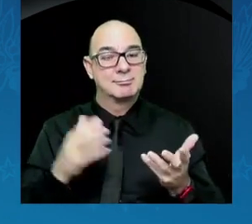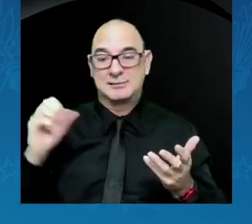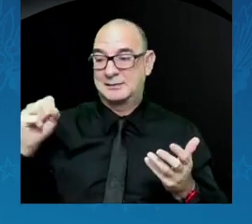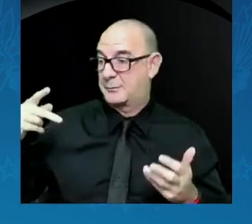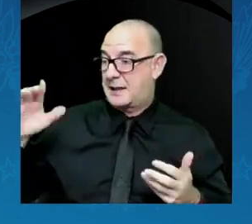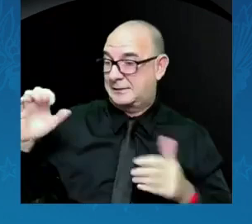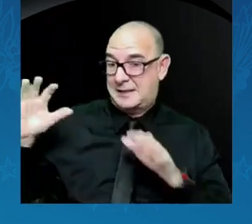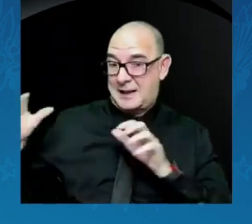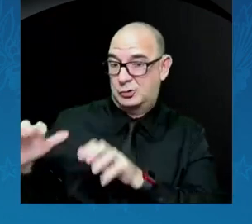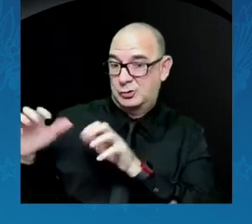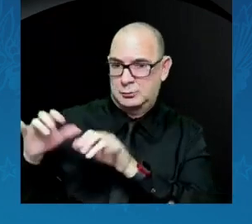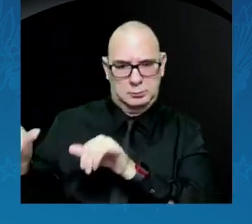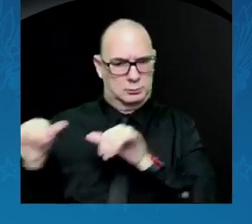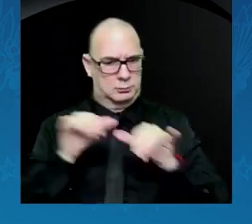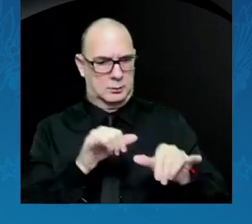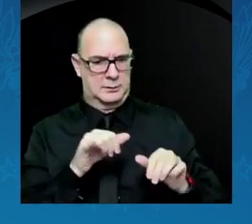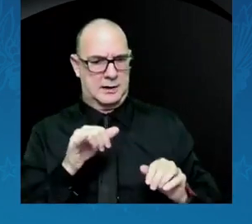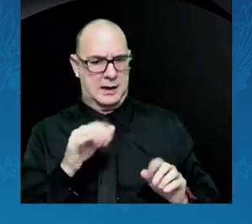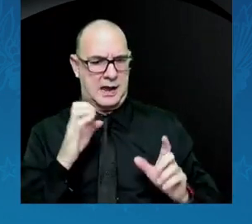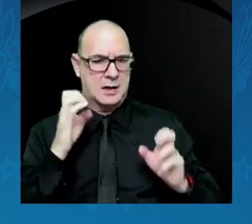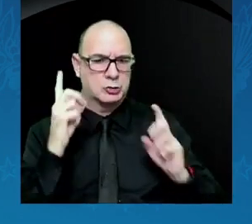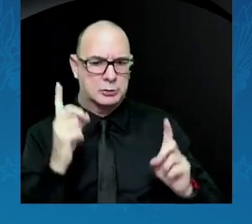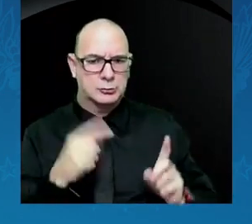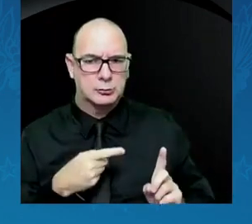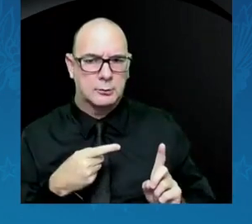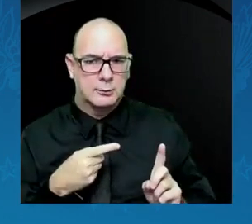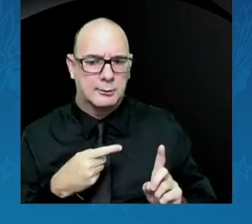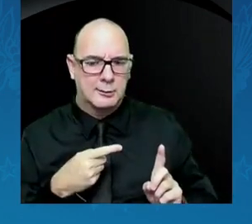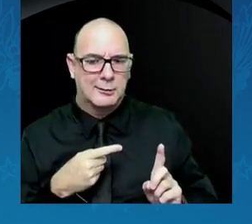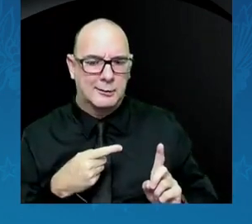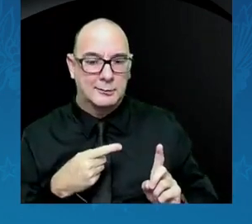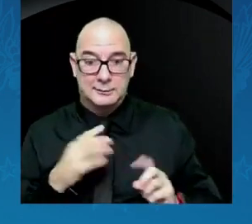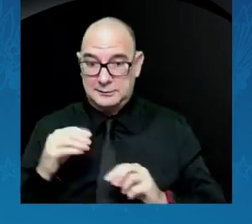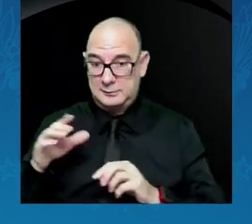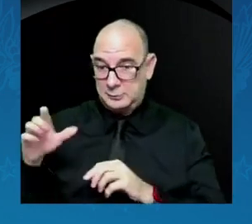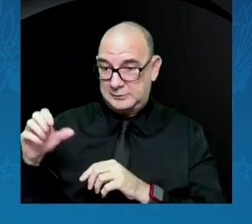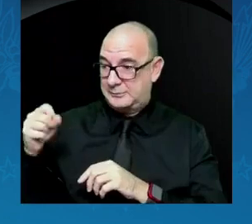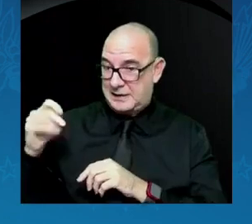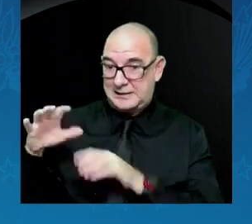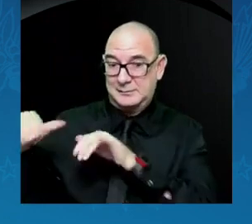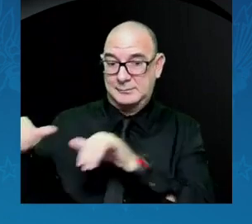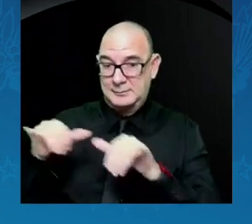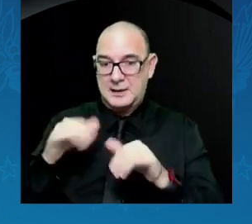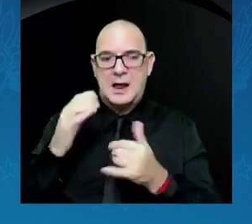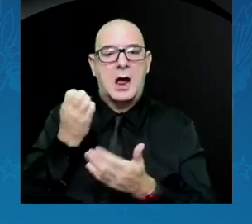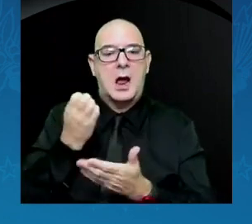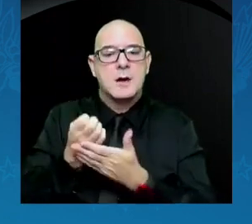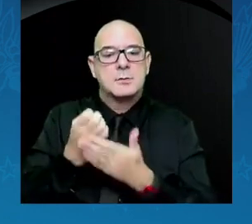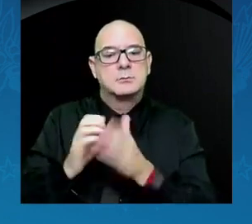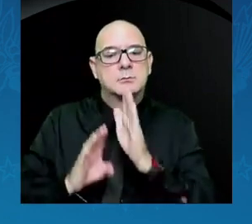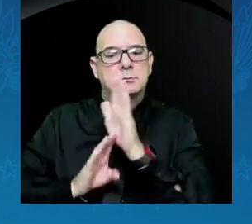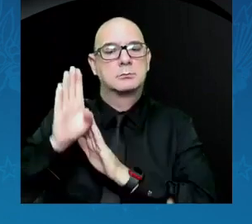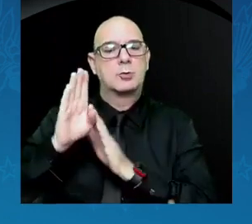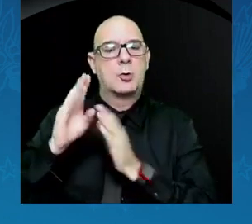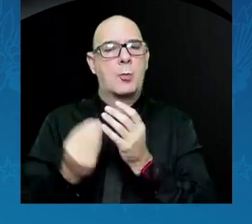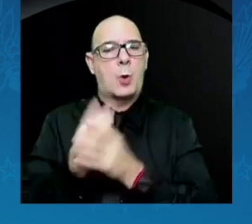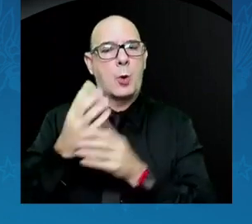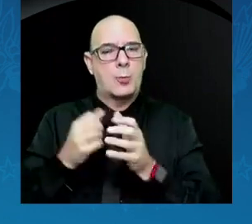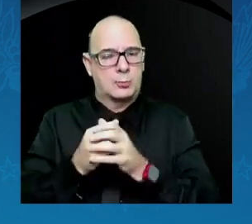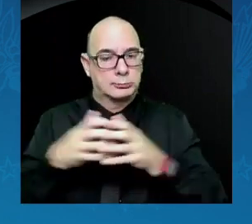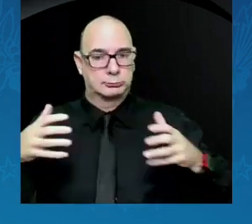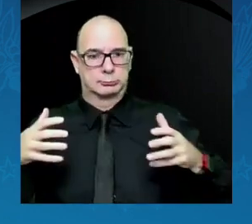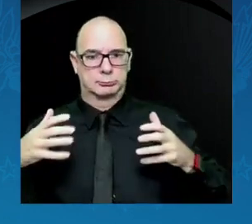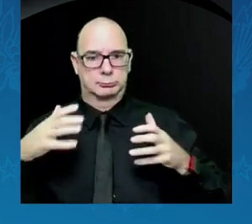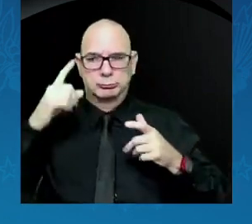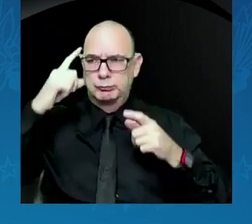Space activity is also economic growth. It is also innovation and inspiration.